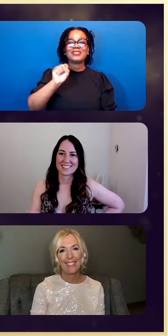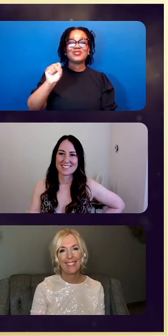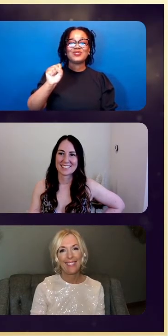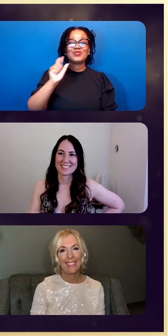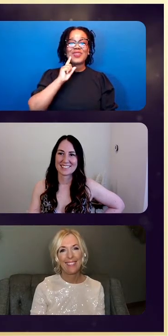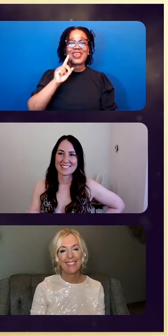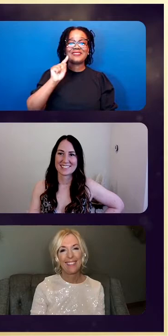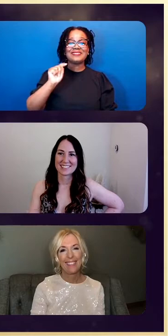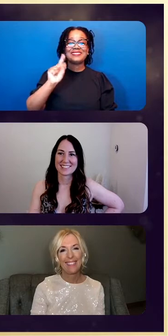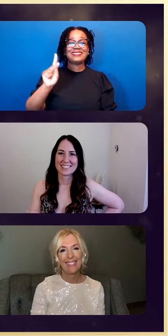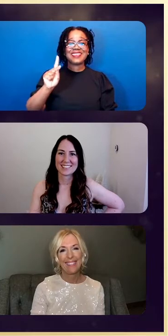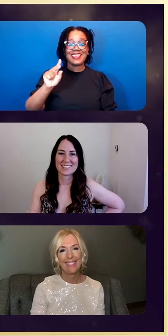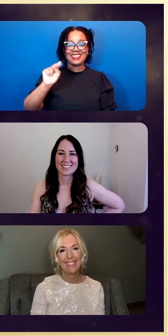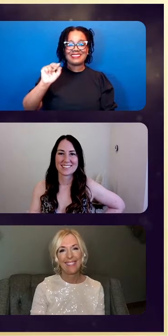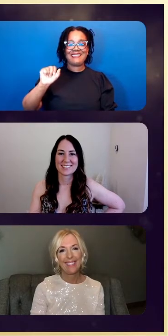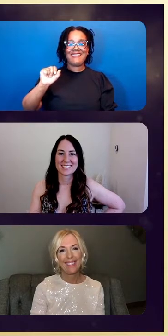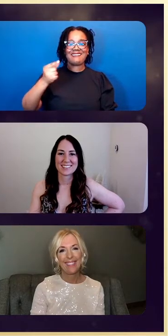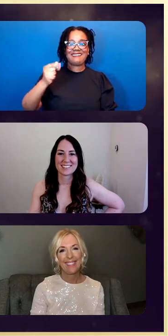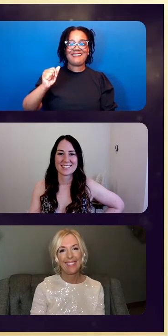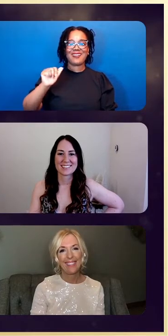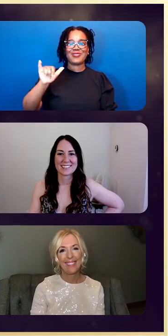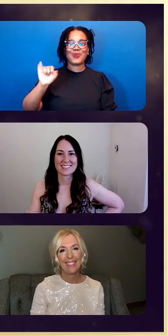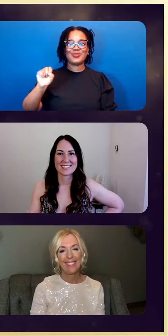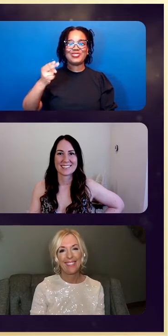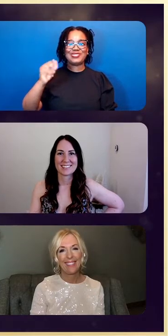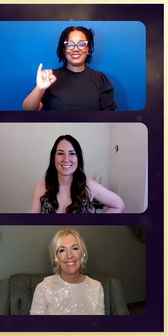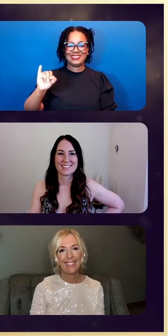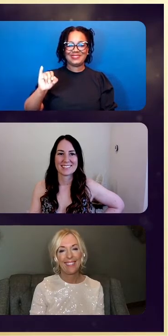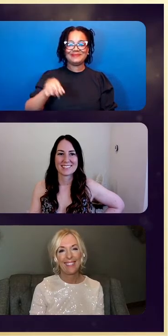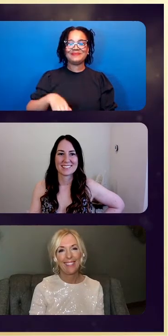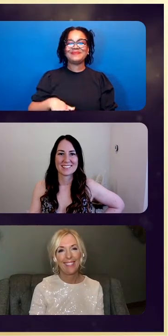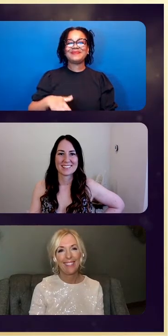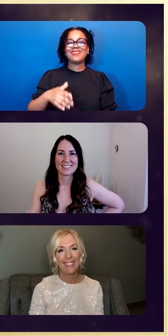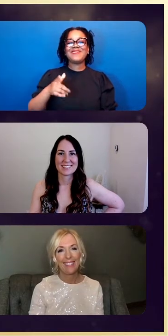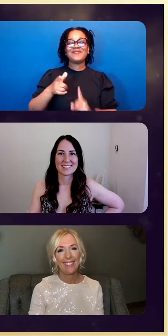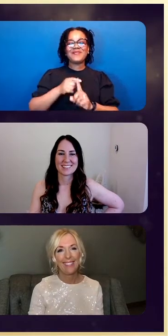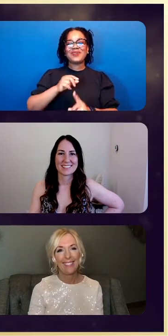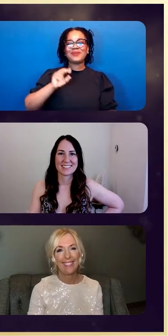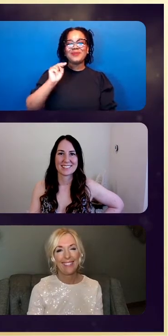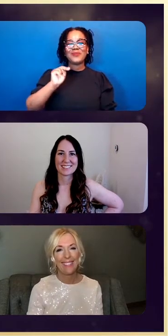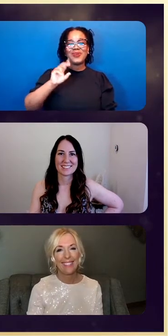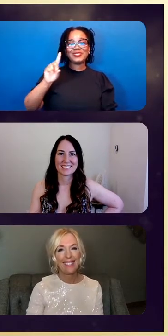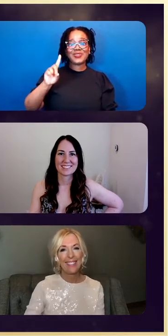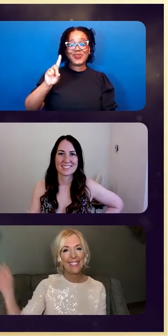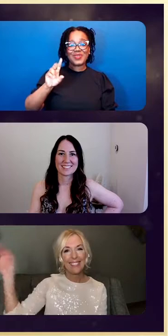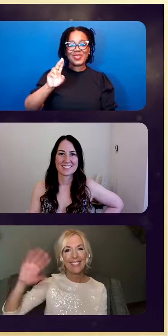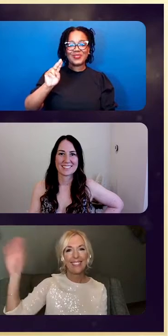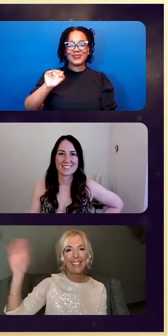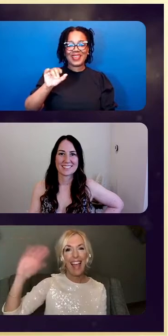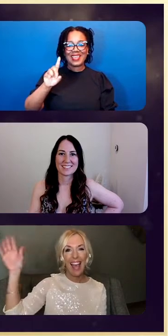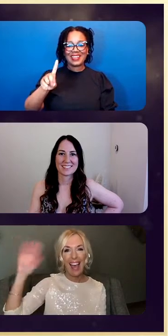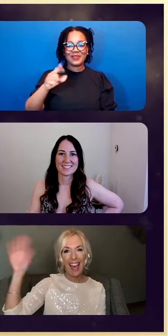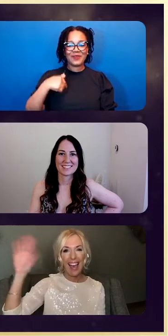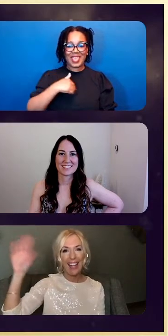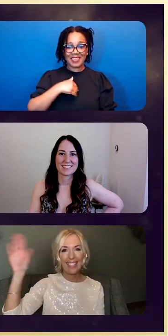Nagayoshi. From North Dakota United, we have Sarah Medellin.